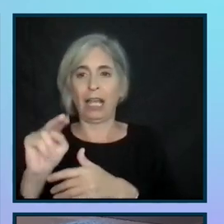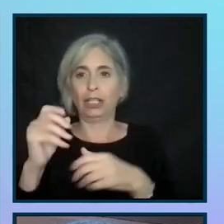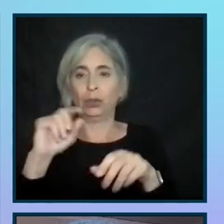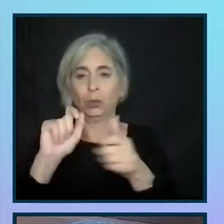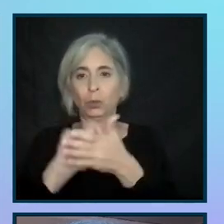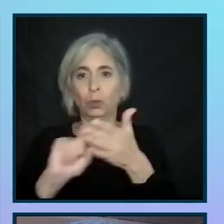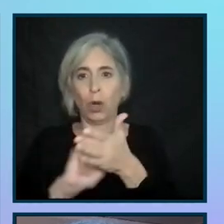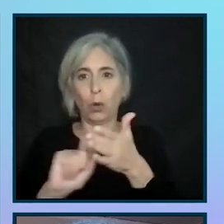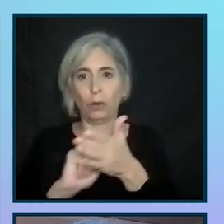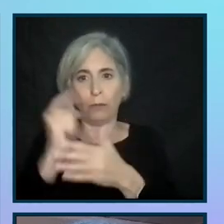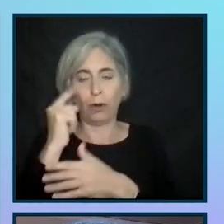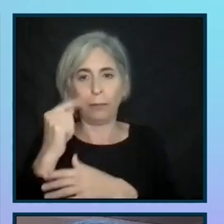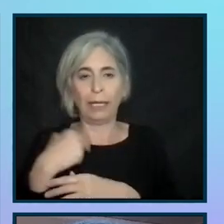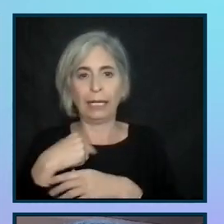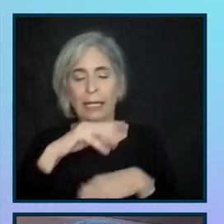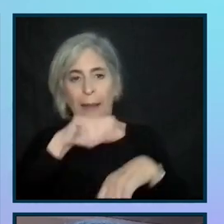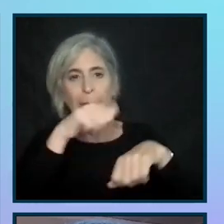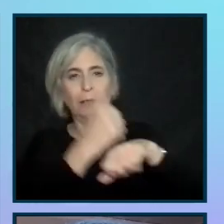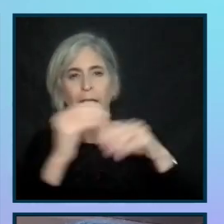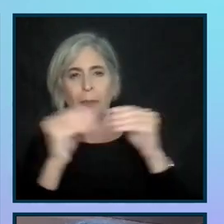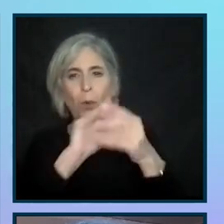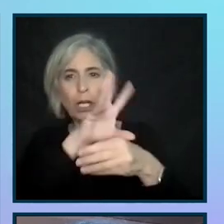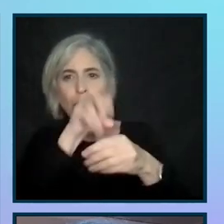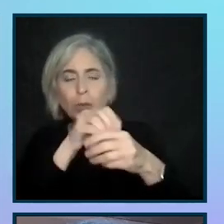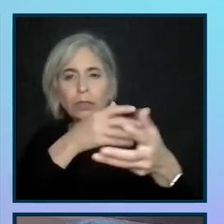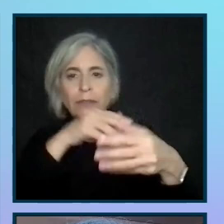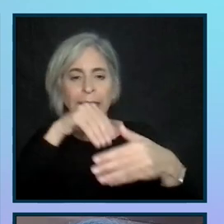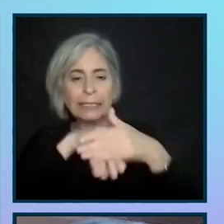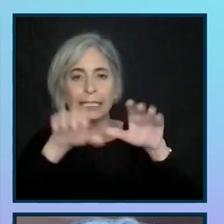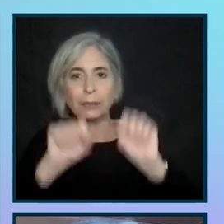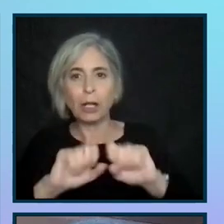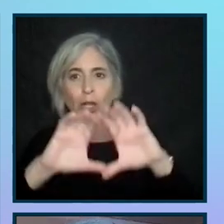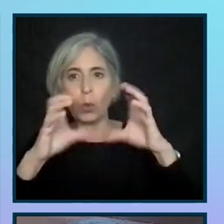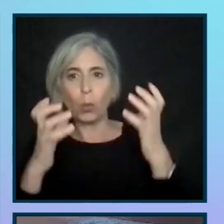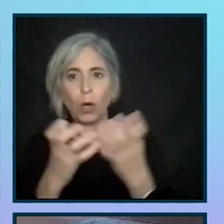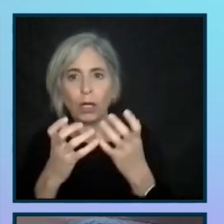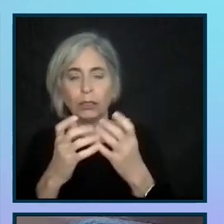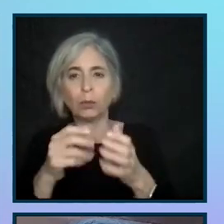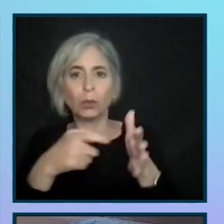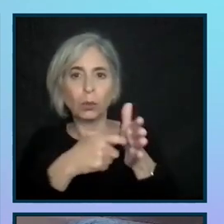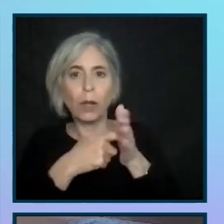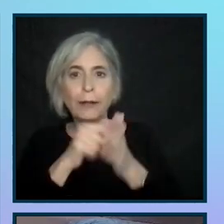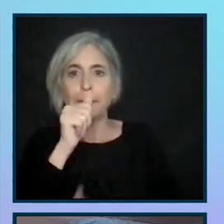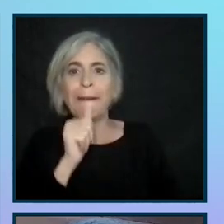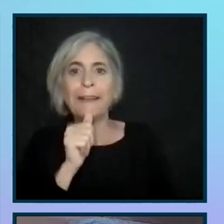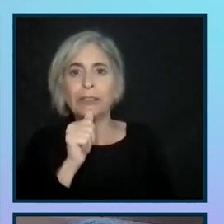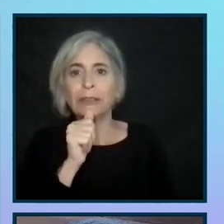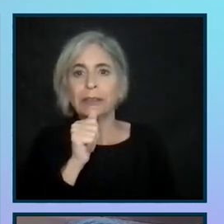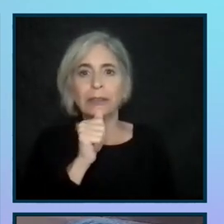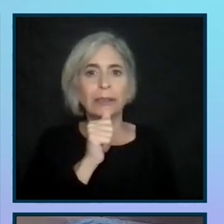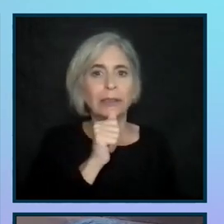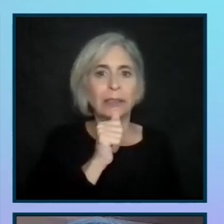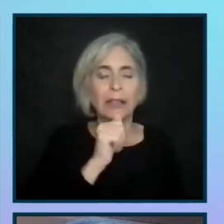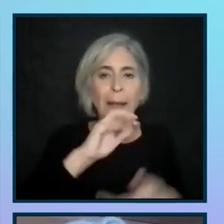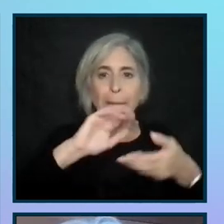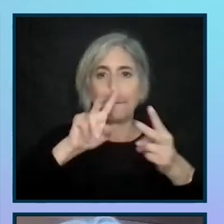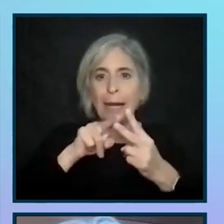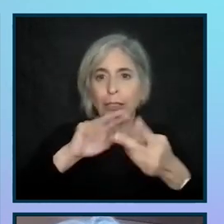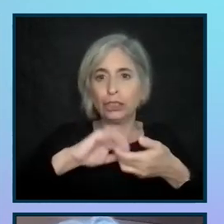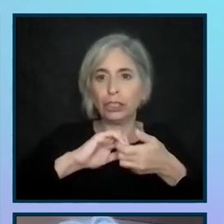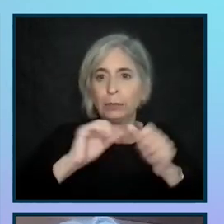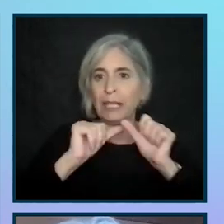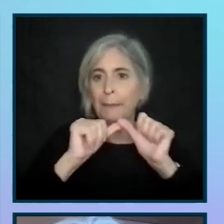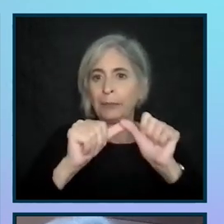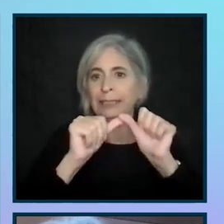me. And it says, building a more inclusive and accessible world takes patience, partnership, and persistence.